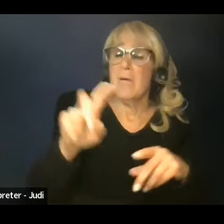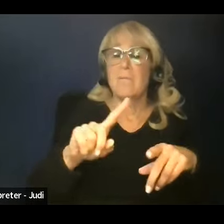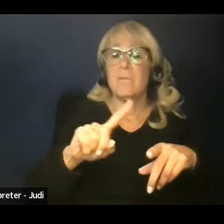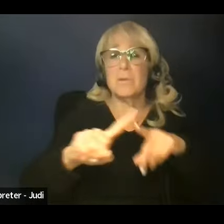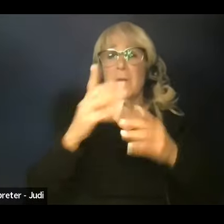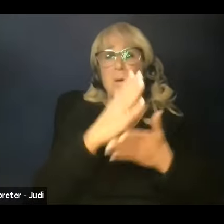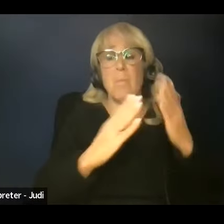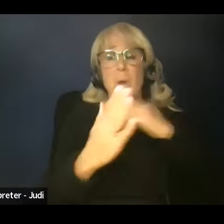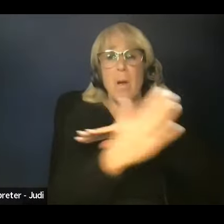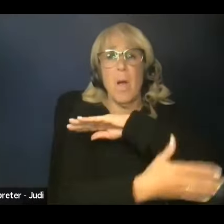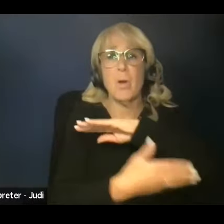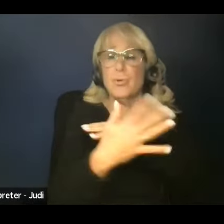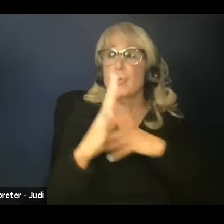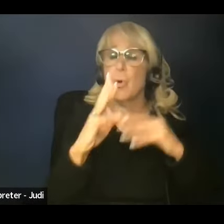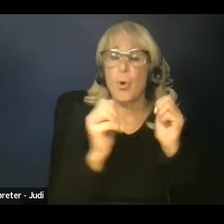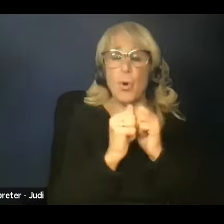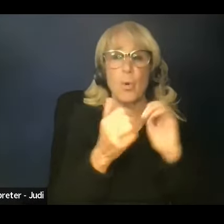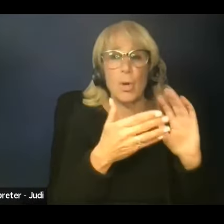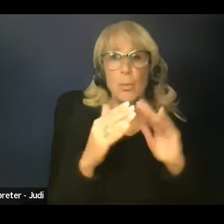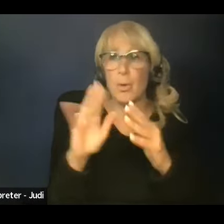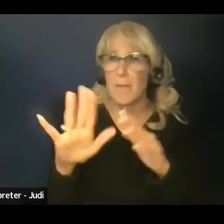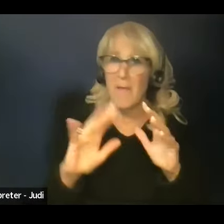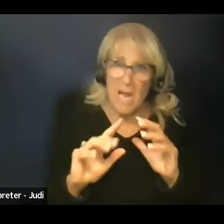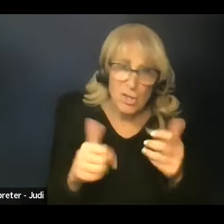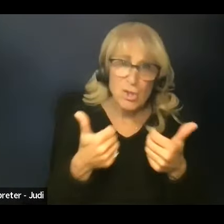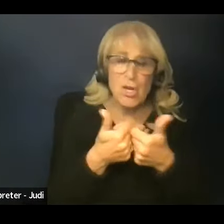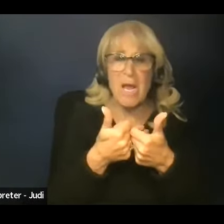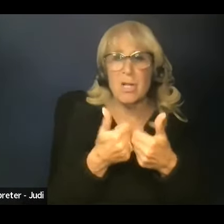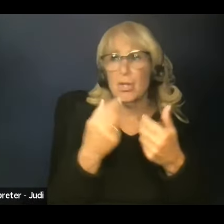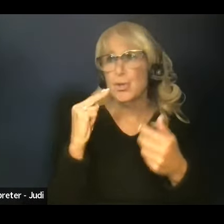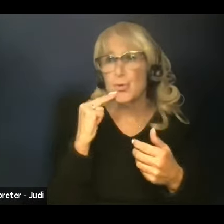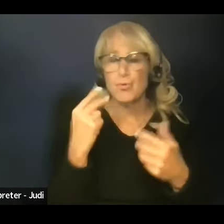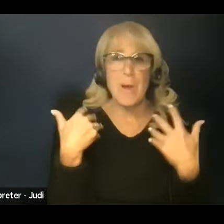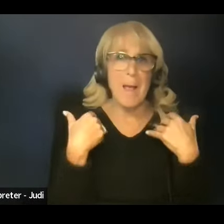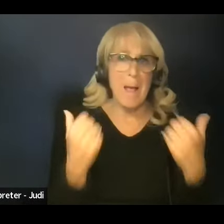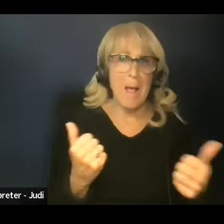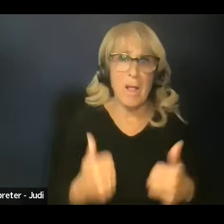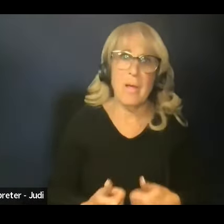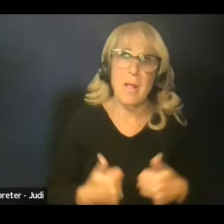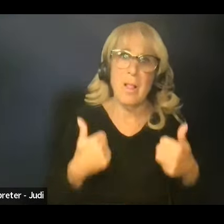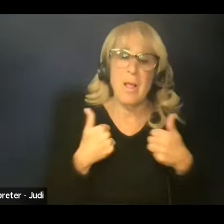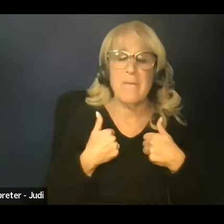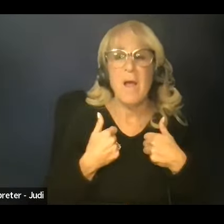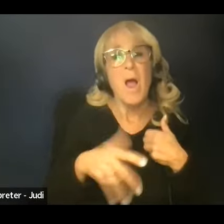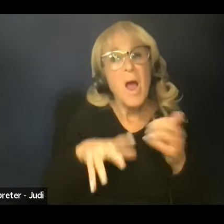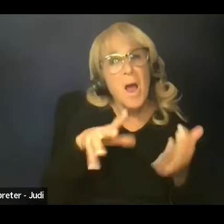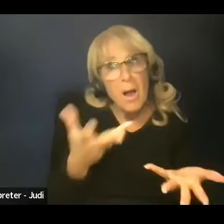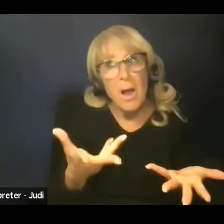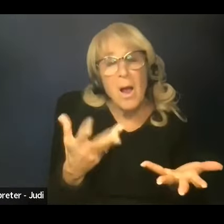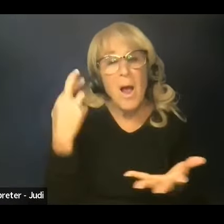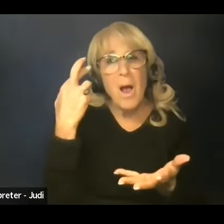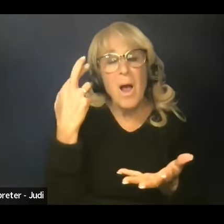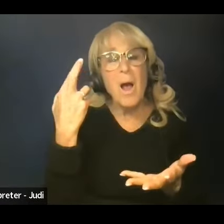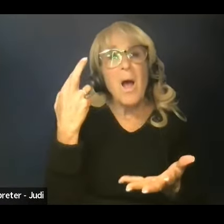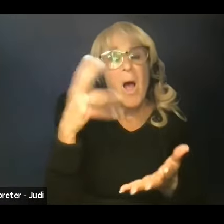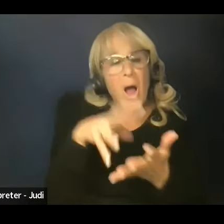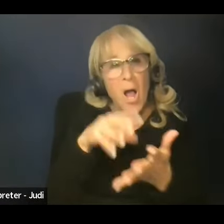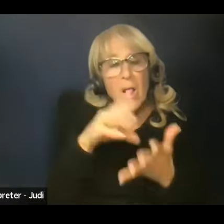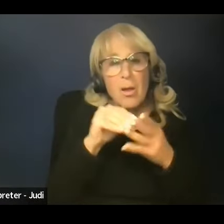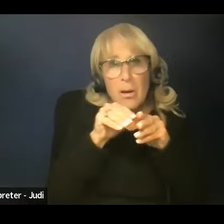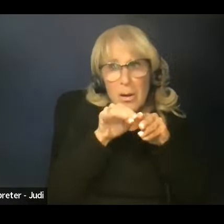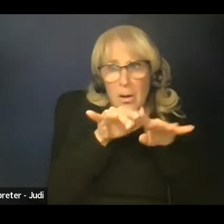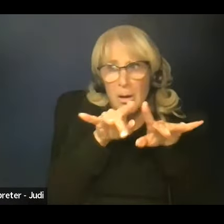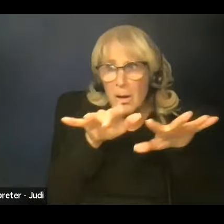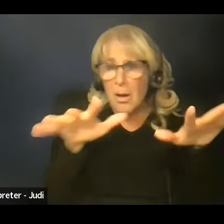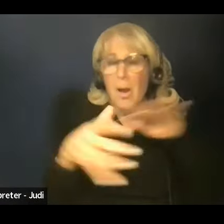with communities about their challenges with nutrition and healthy lifestyle, I learned it resonated across the country, across communities.